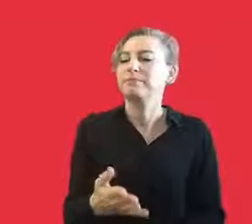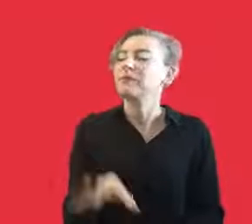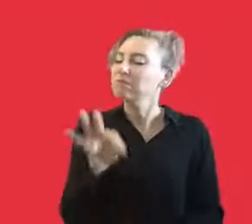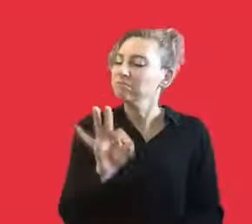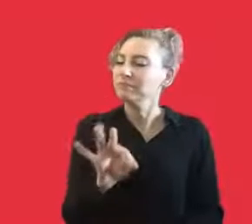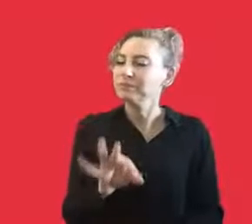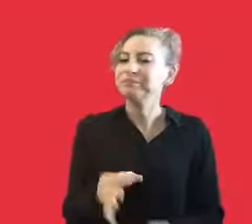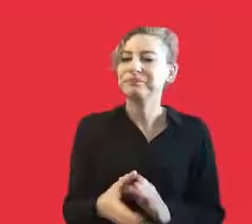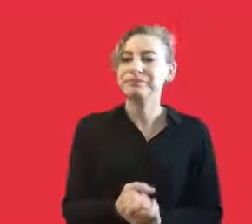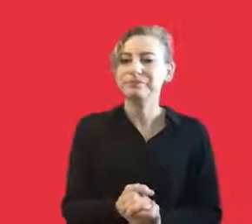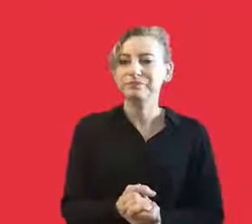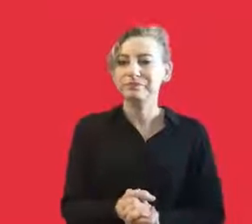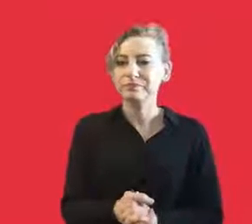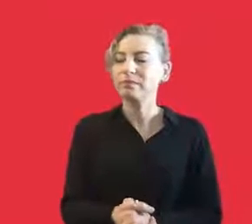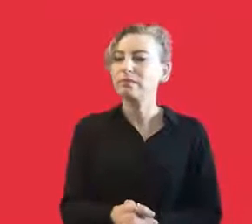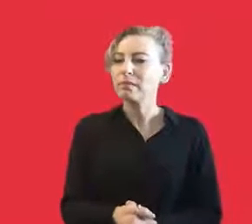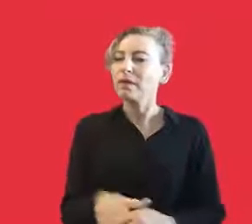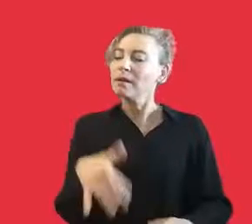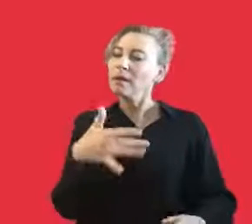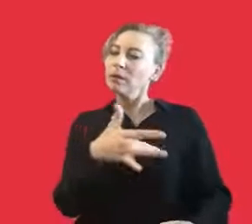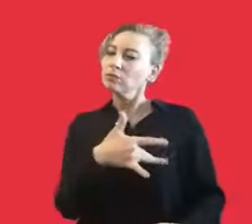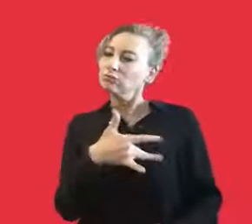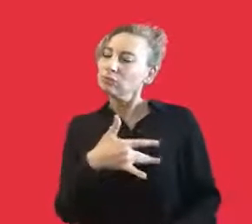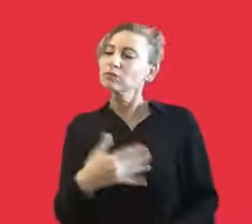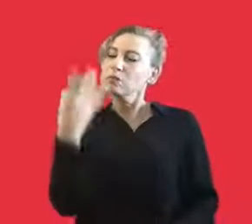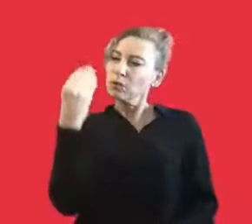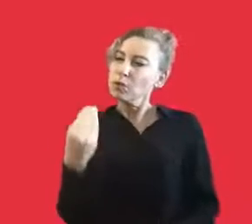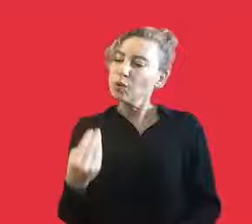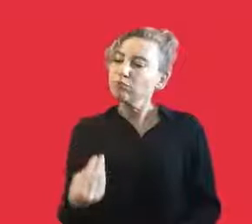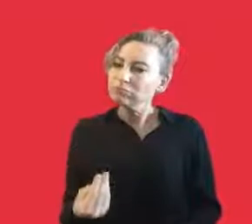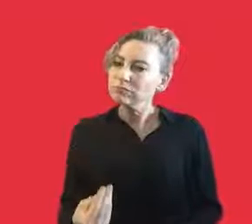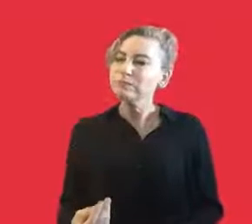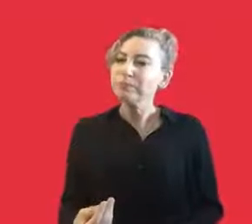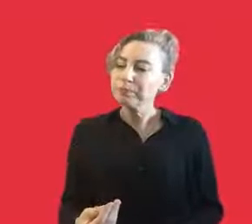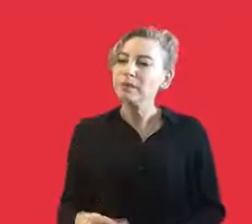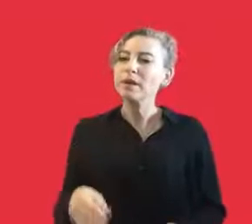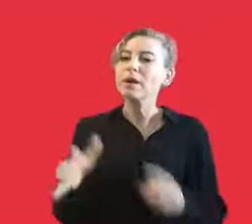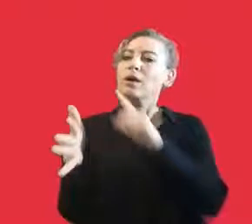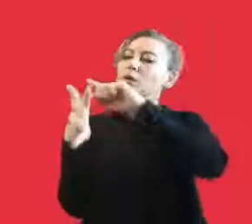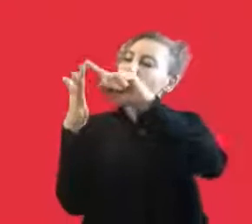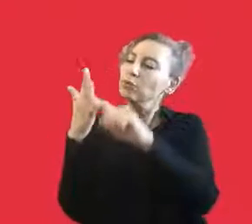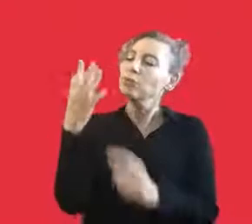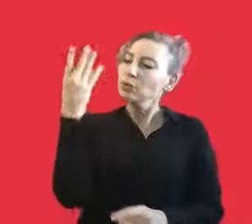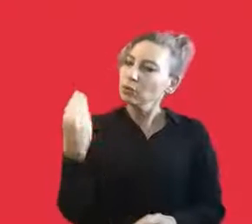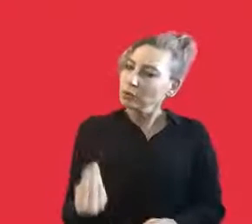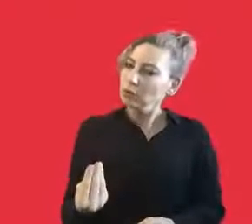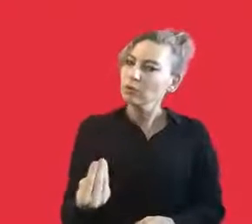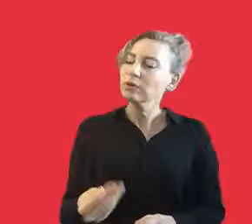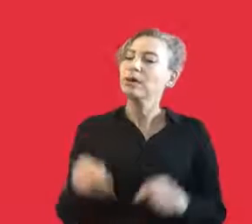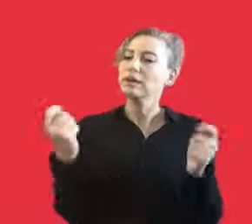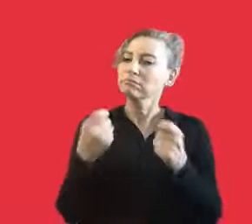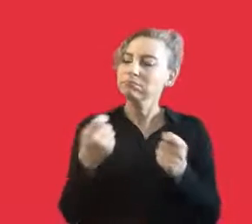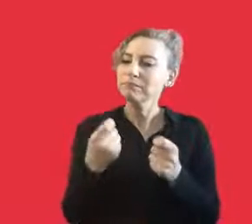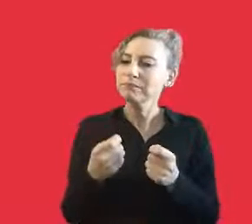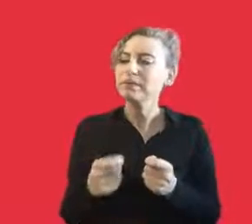theatres. And I am in the Board of Directors as a volunteer. I am Vice President of the Board of